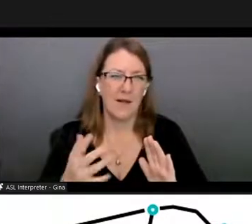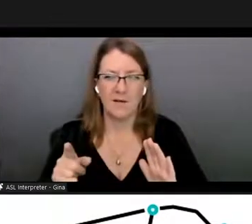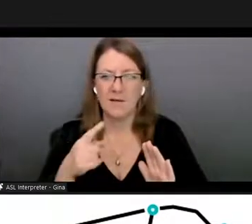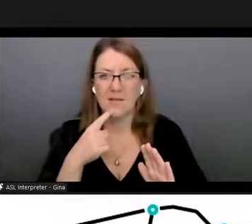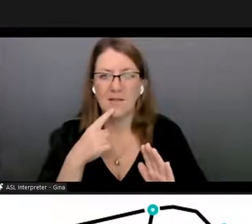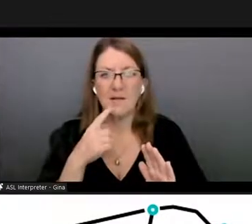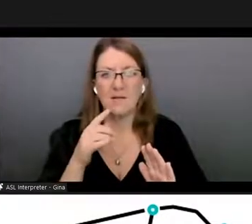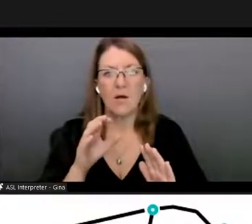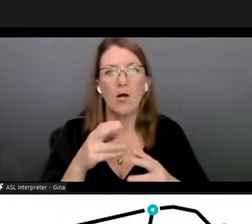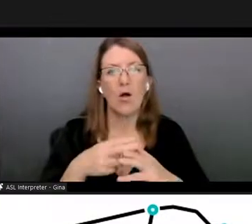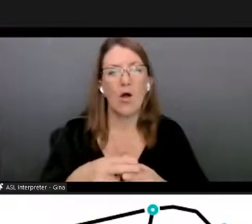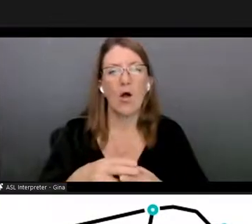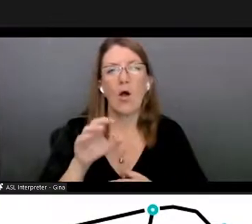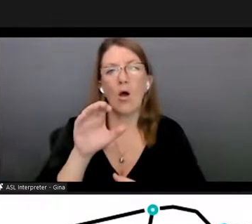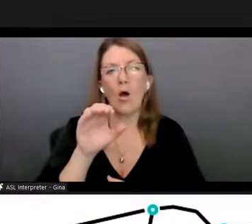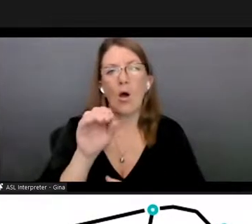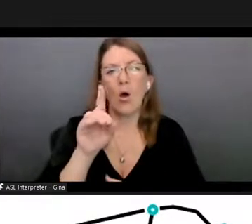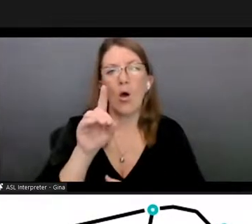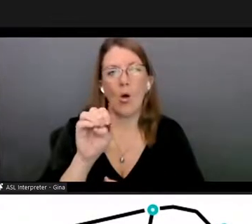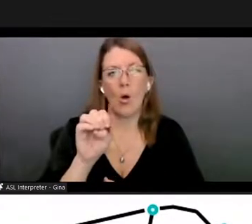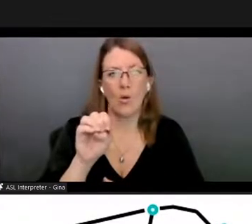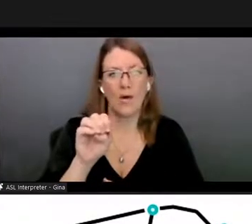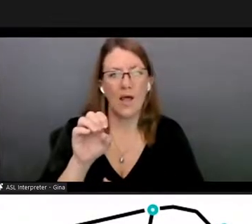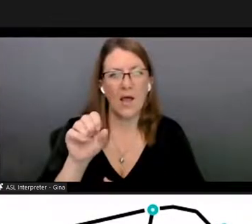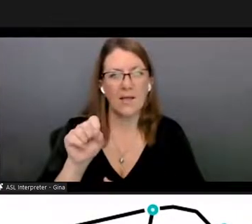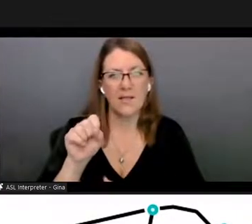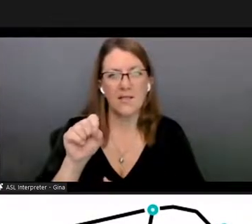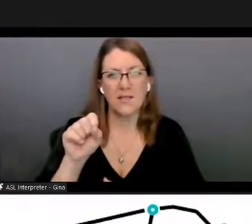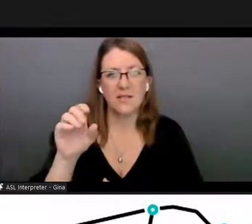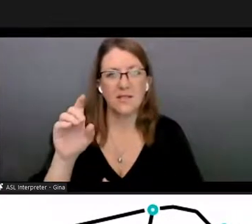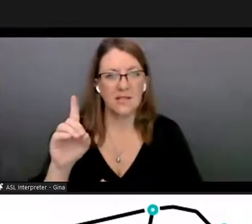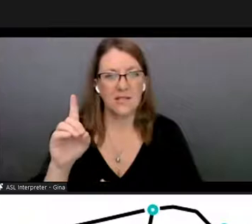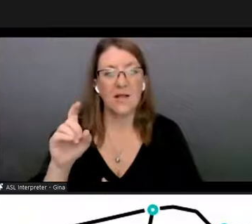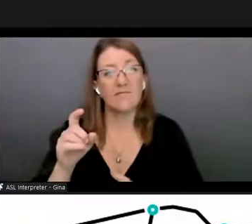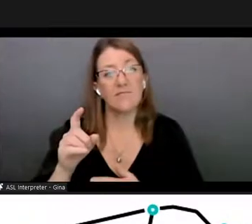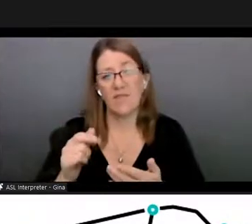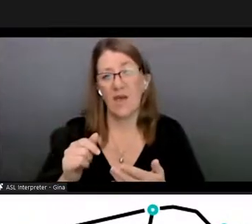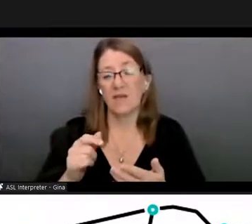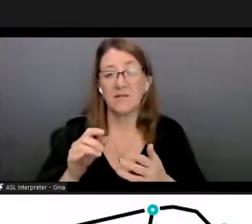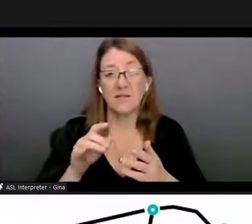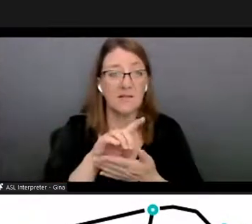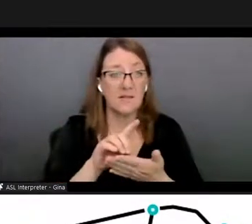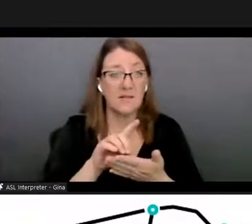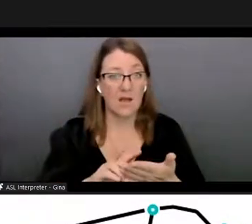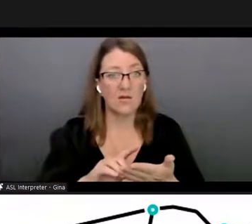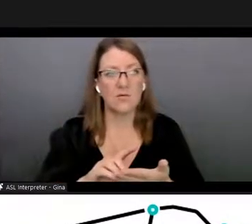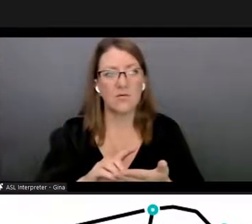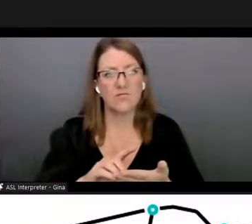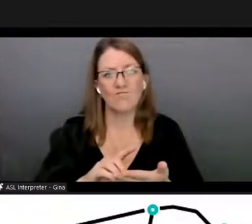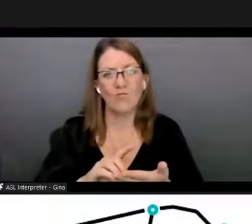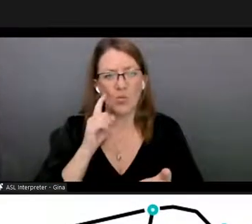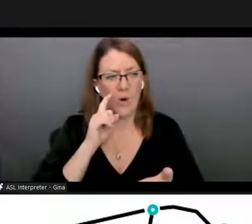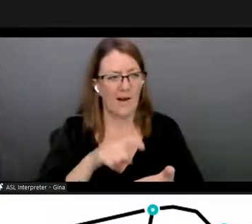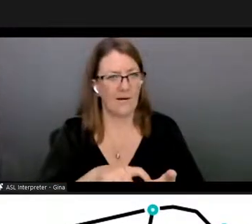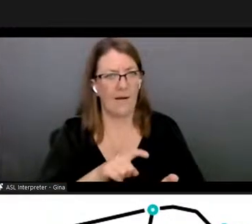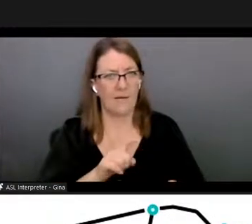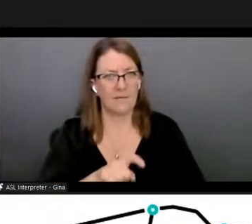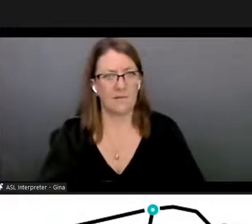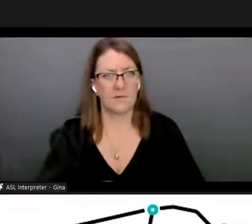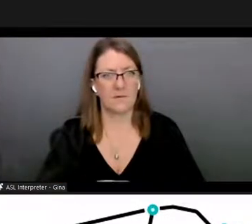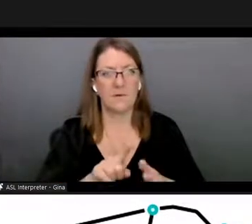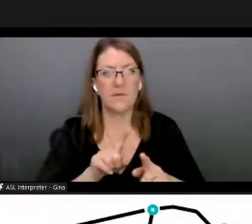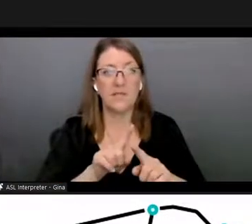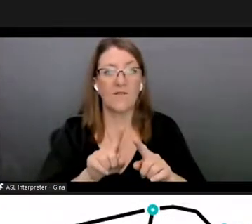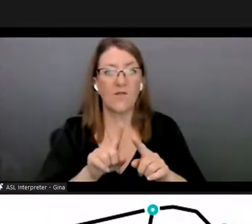coco ssd and it's it's designed to recognize you know 80 different um kinds of